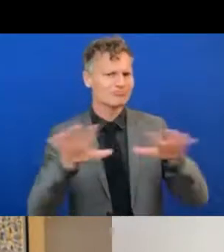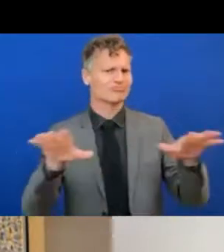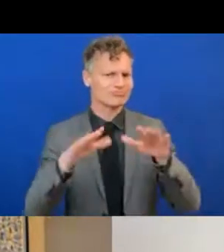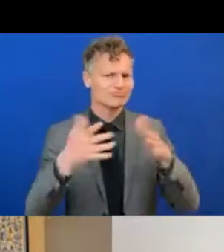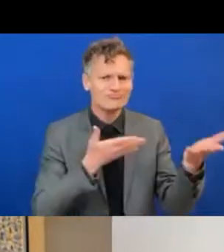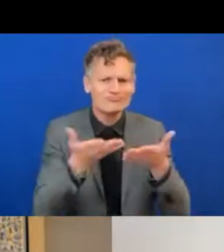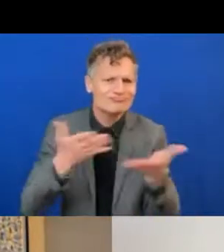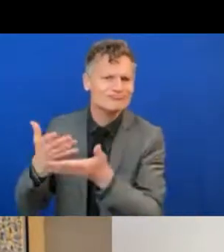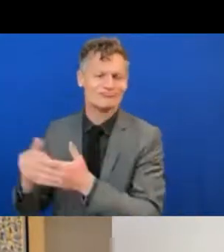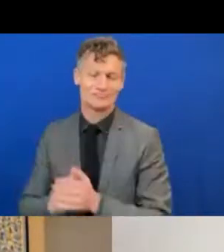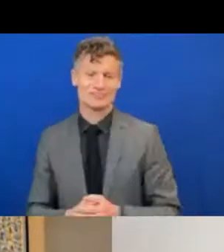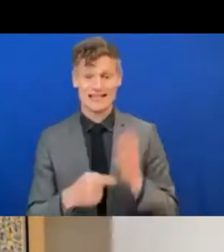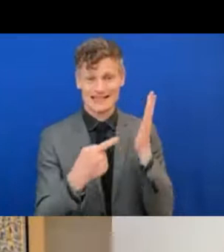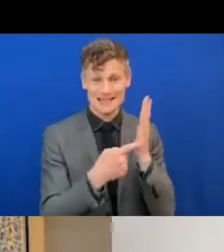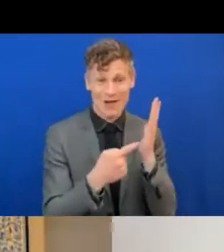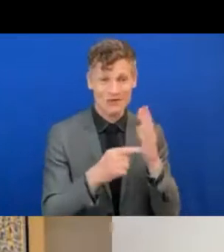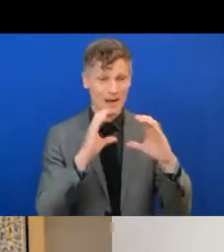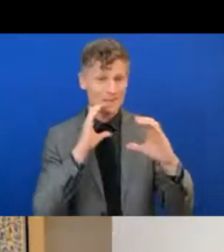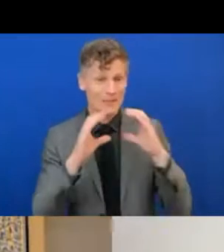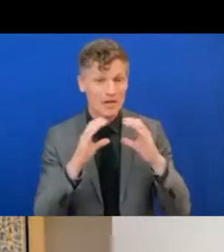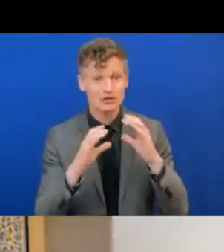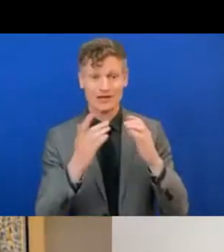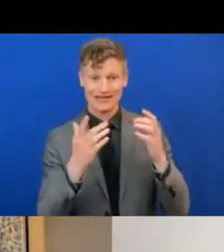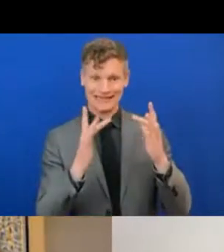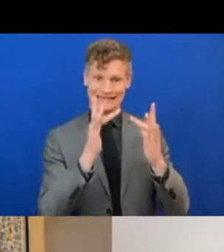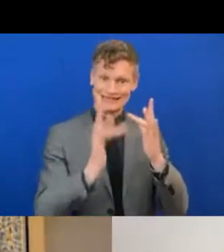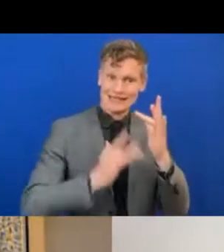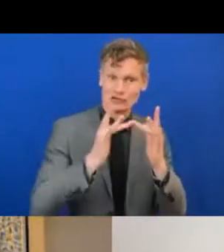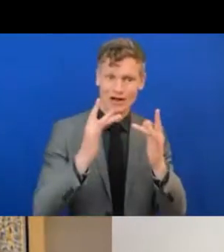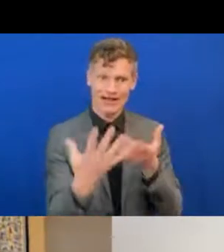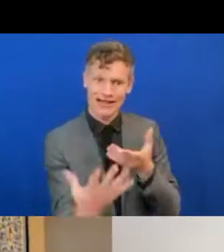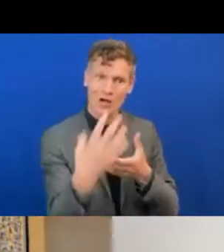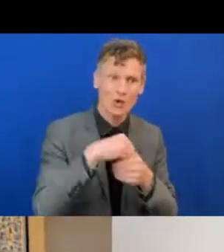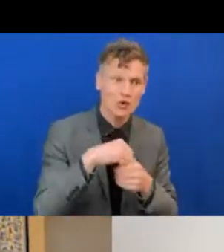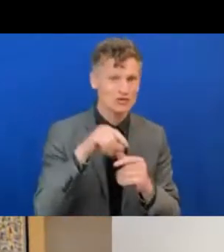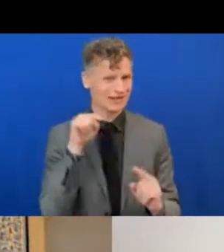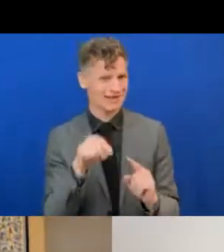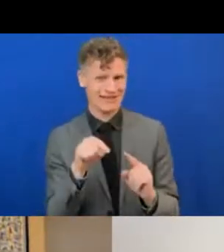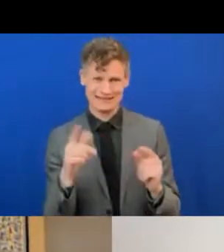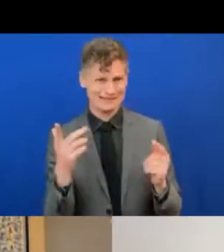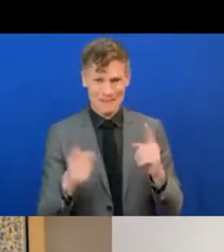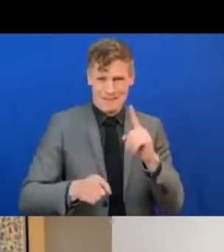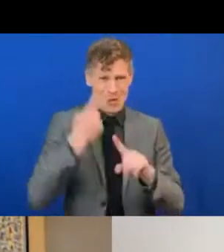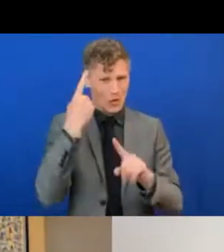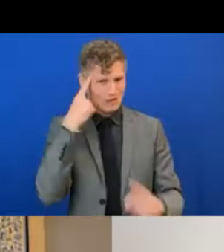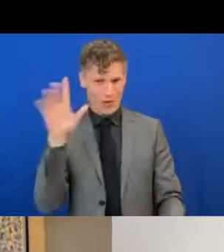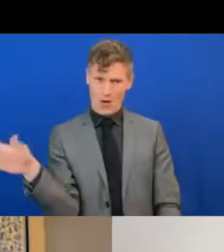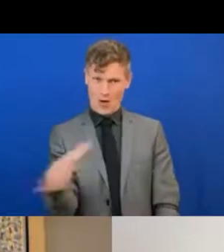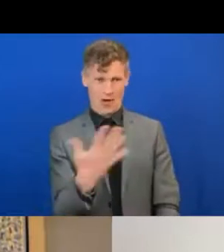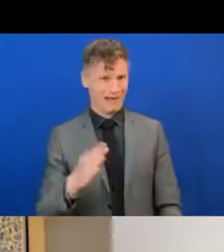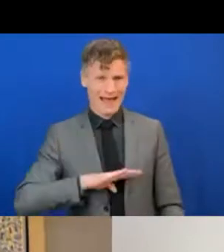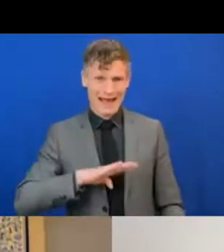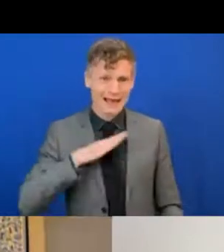inclusion, utterly central to all of our lives, whether we're 20, 60, 90 or older,